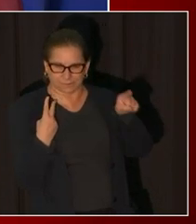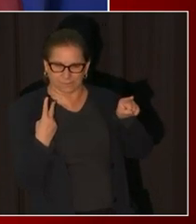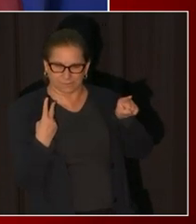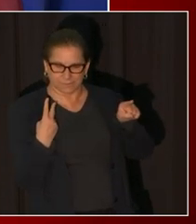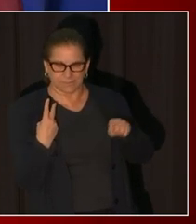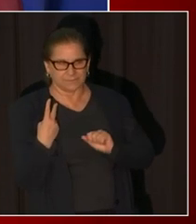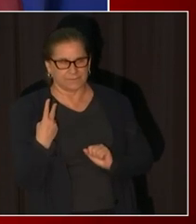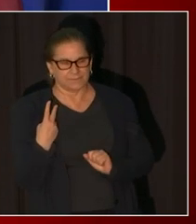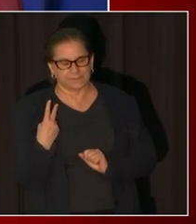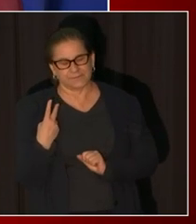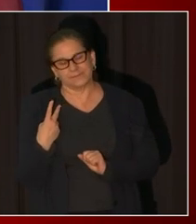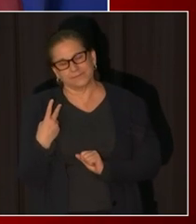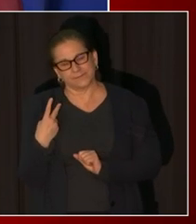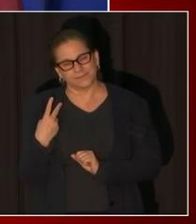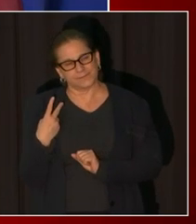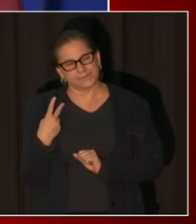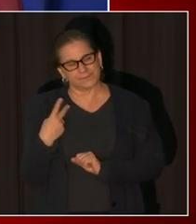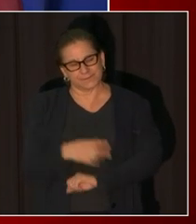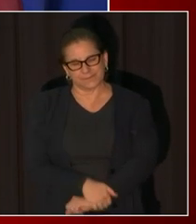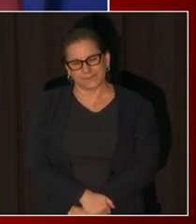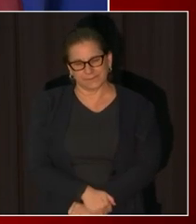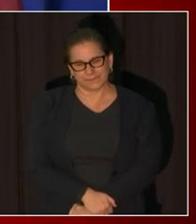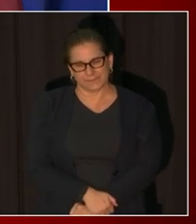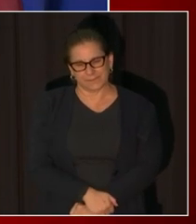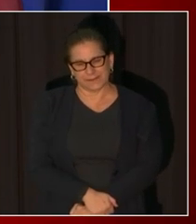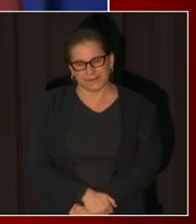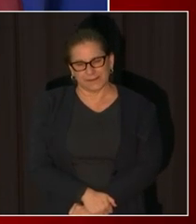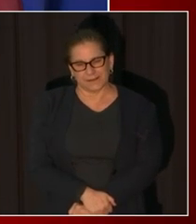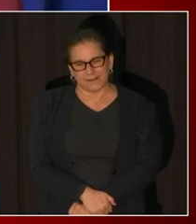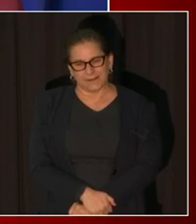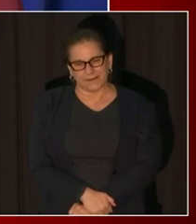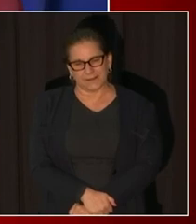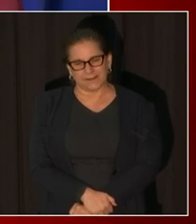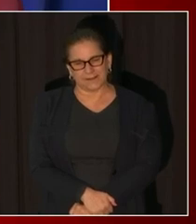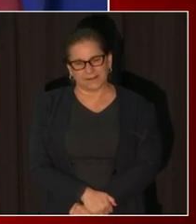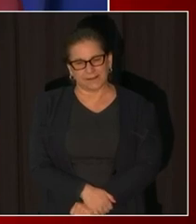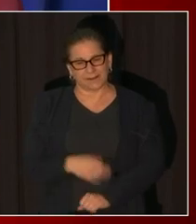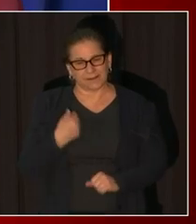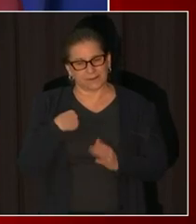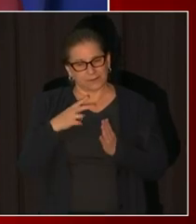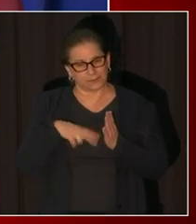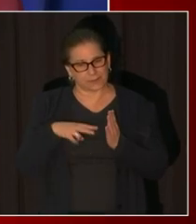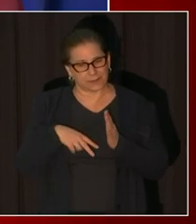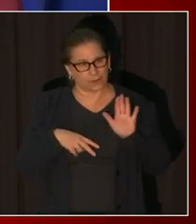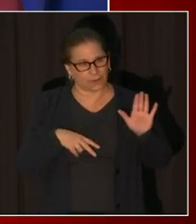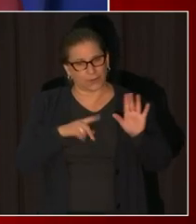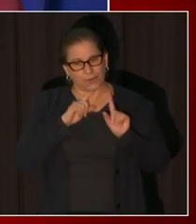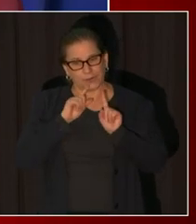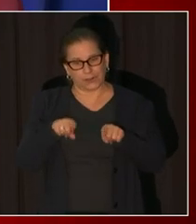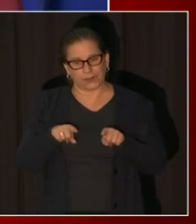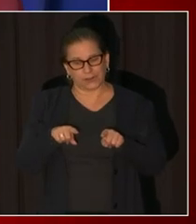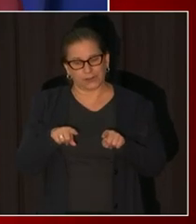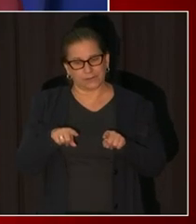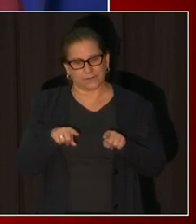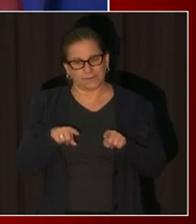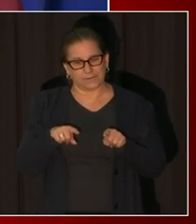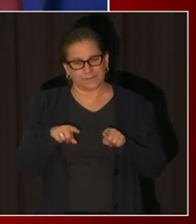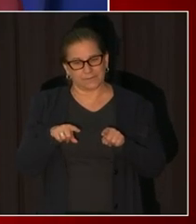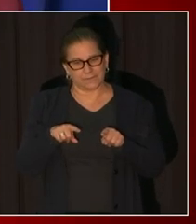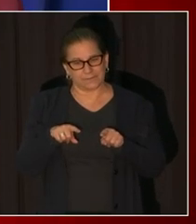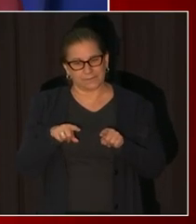my read of the mayoral order from Wednesday was that everyone wear